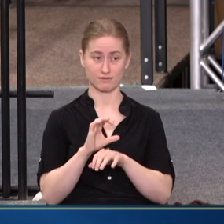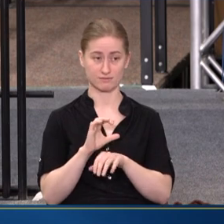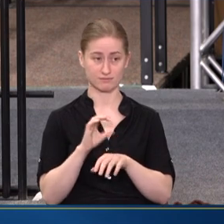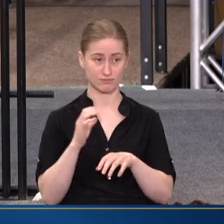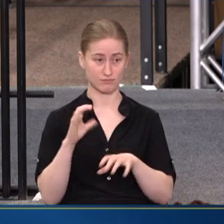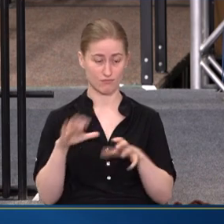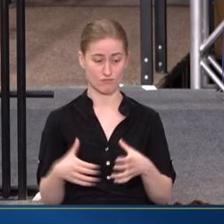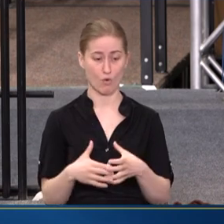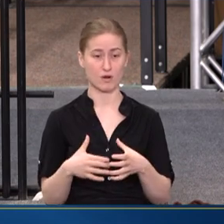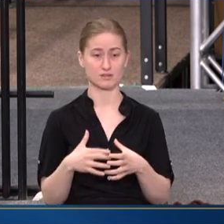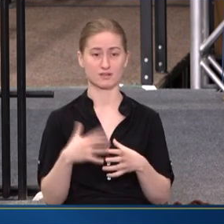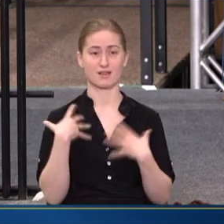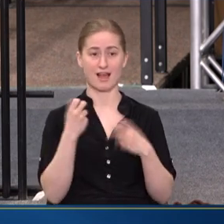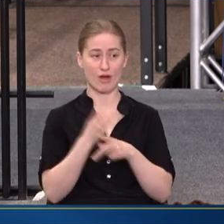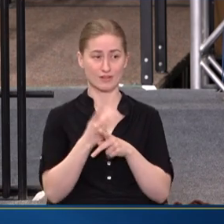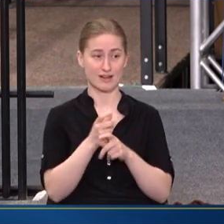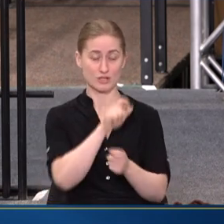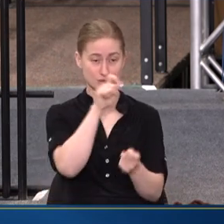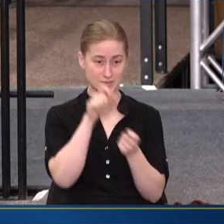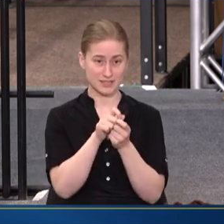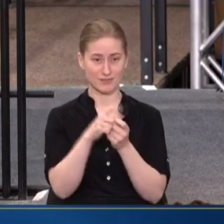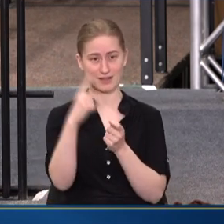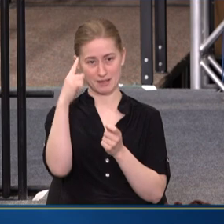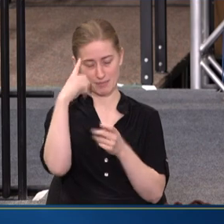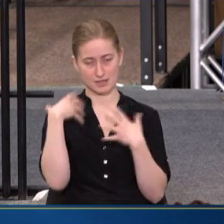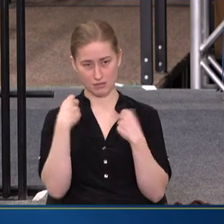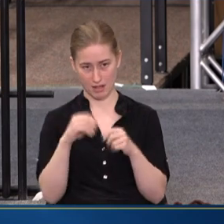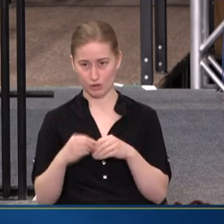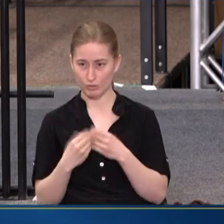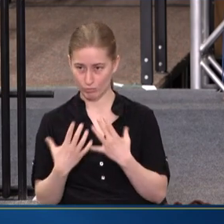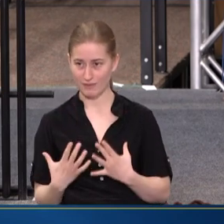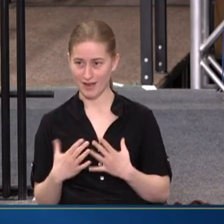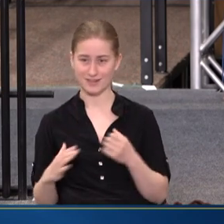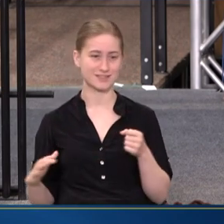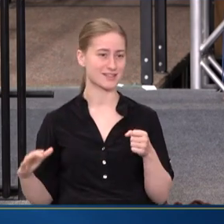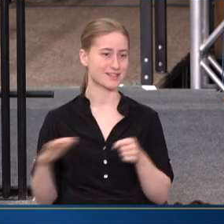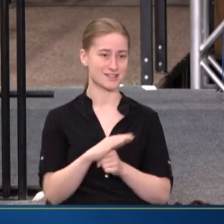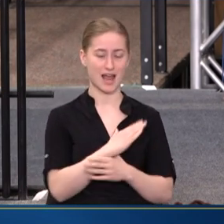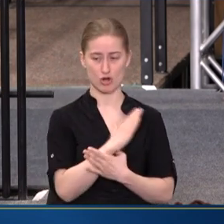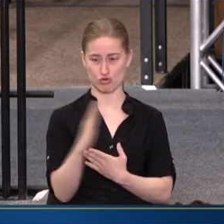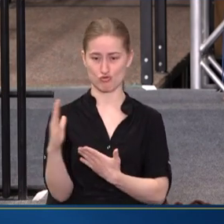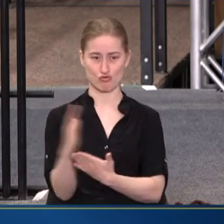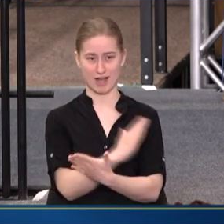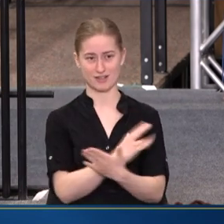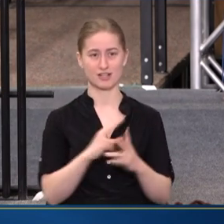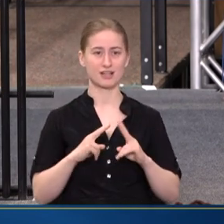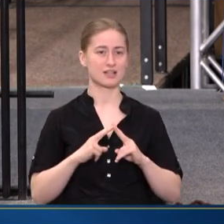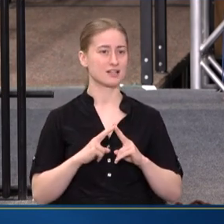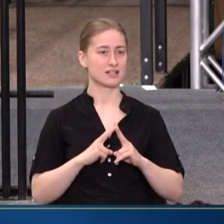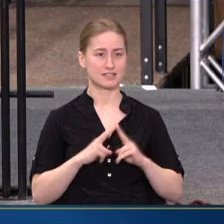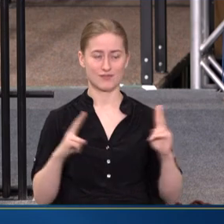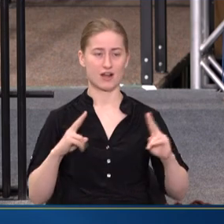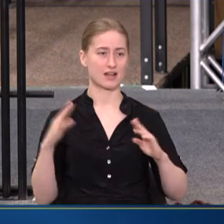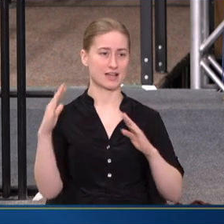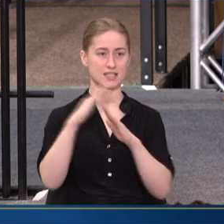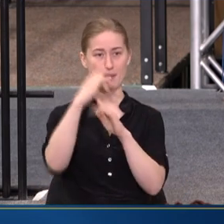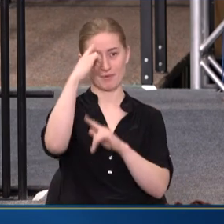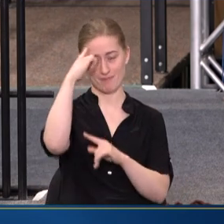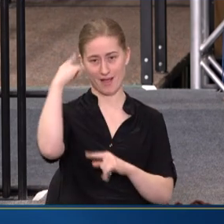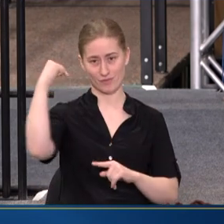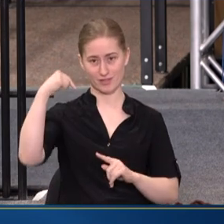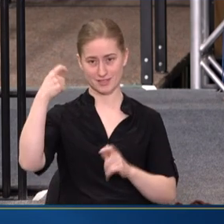HEALTH CARE WORKFORCE, AND PARTICULARLY MENTAL HEALTH PROVIDERS, THE ENTIRE RANGE, IS VERY TOP OF MIND FOR THE ADMINISTRATION.